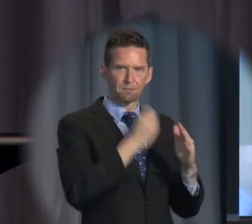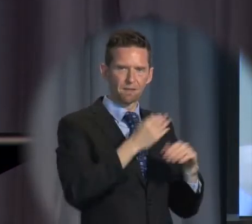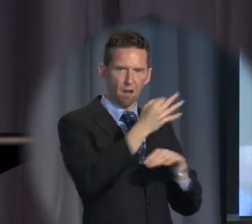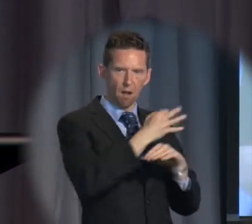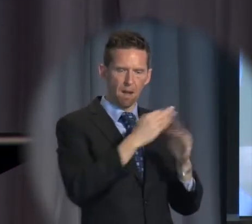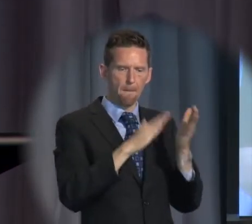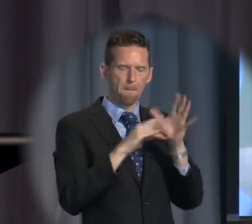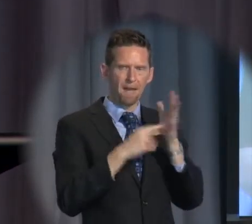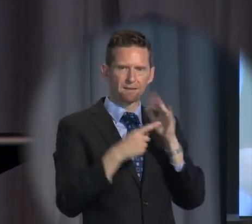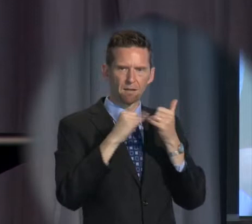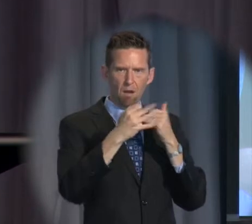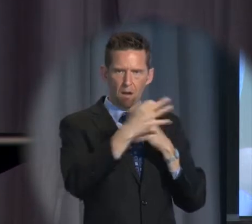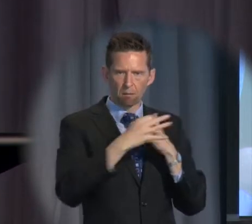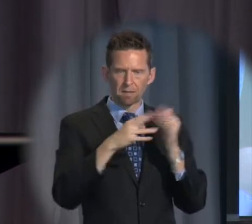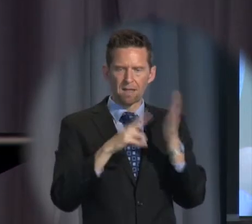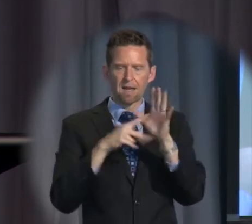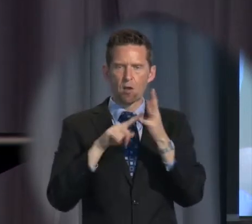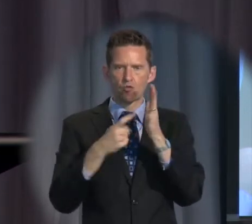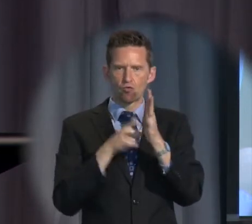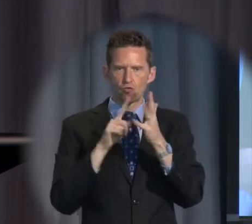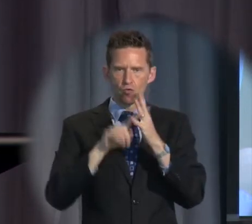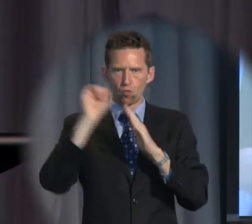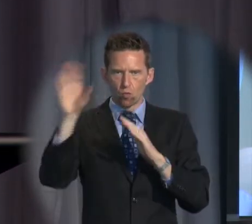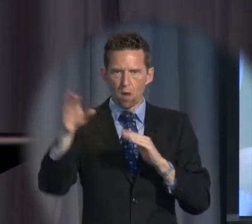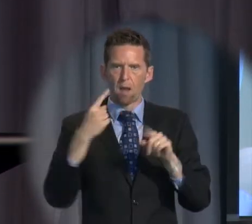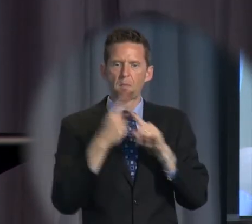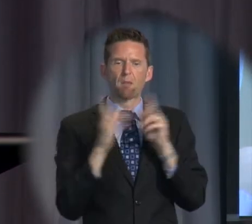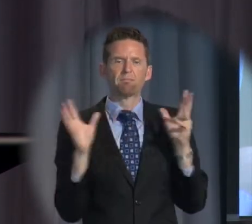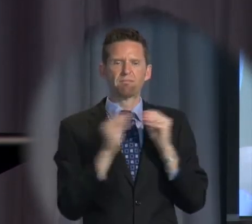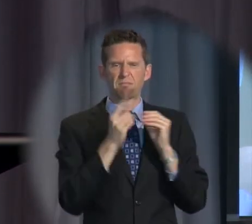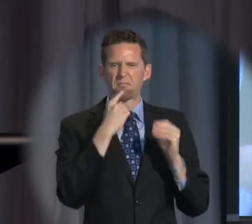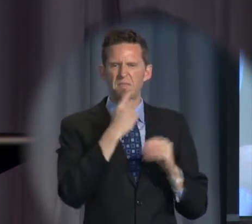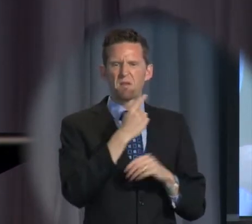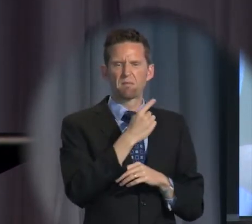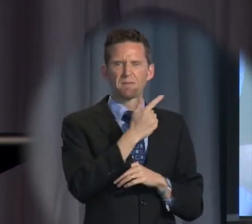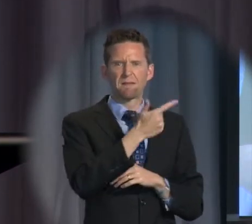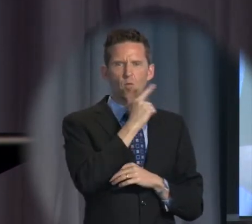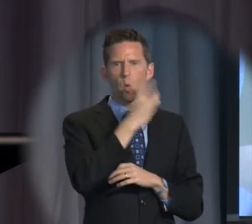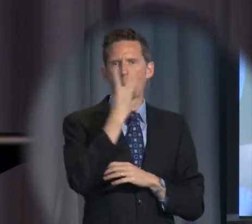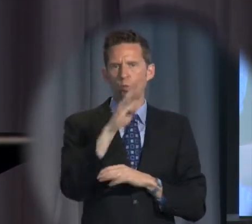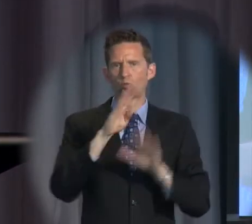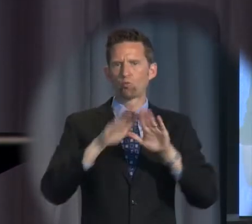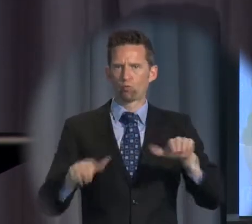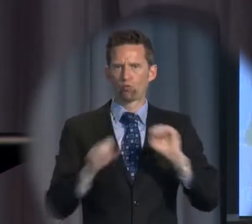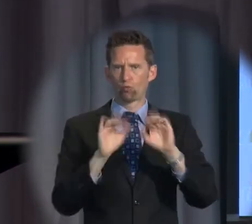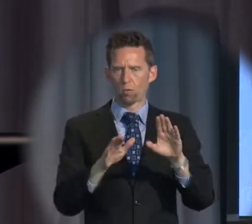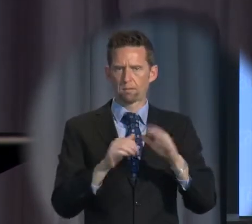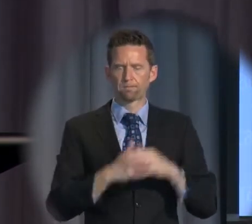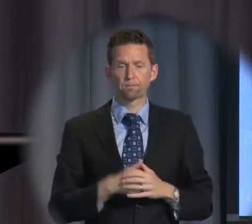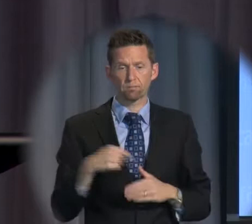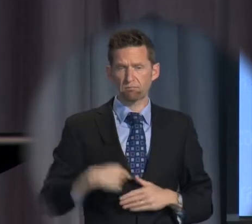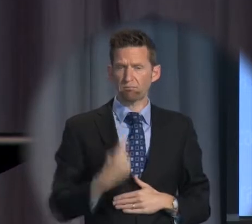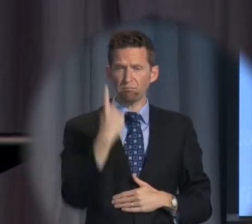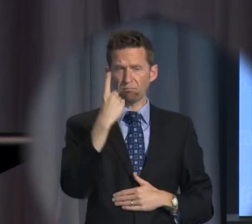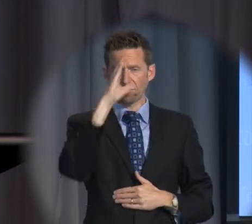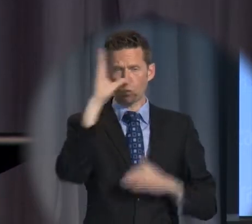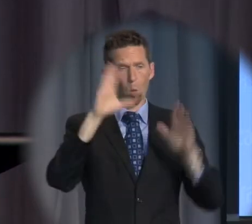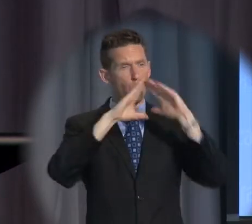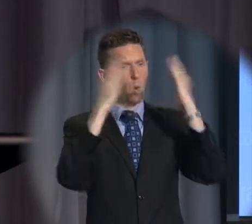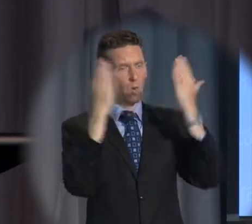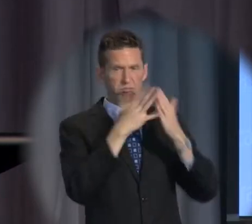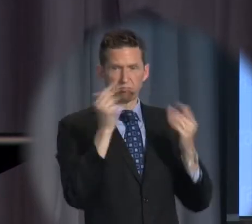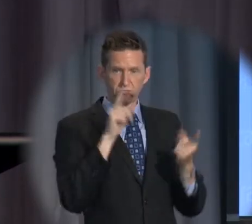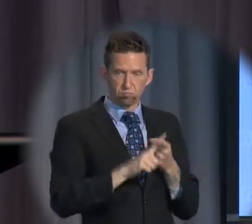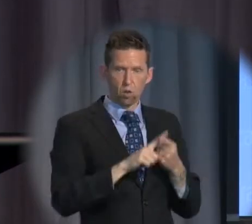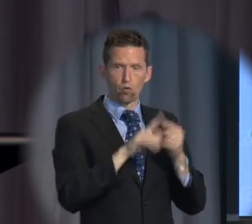and Nauru, including about 730 children. We're the only nation in the world that mandates the detention of children